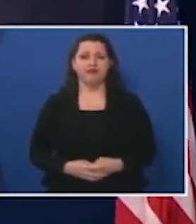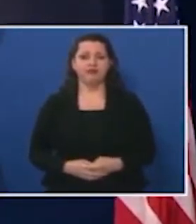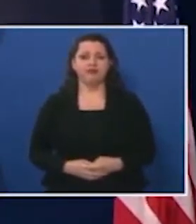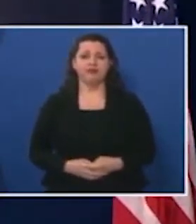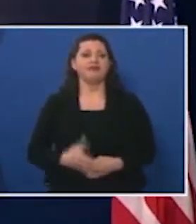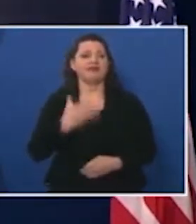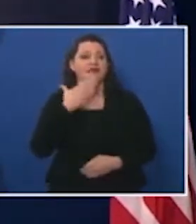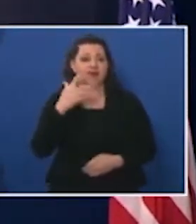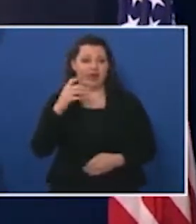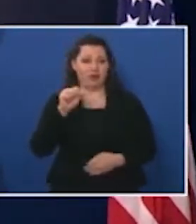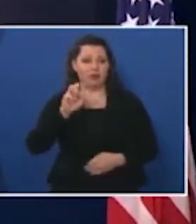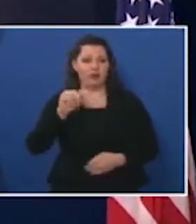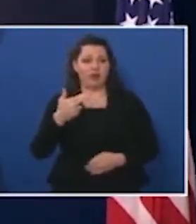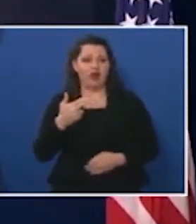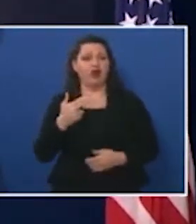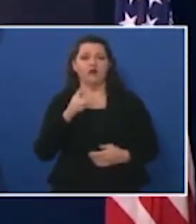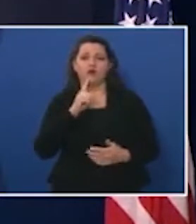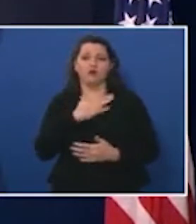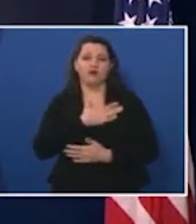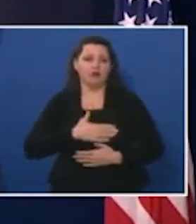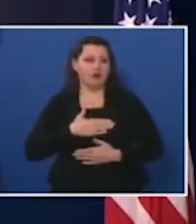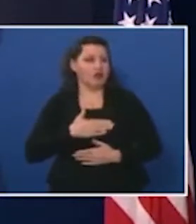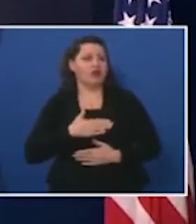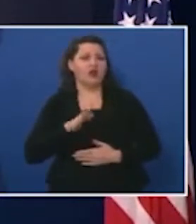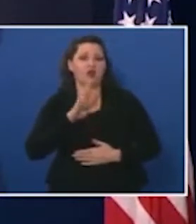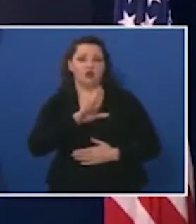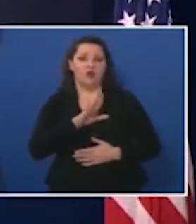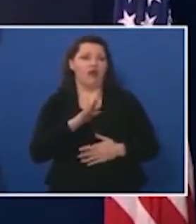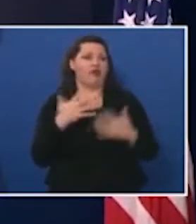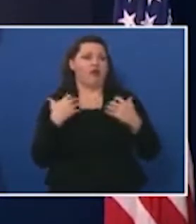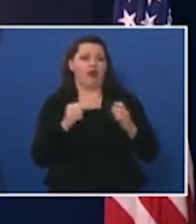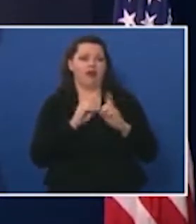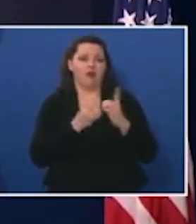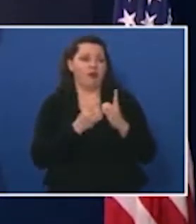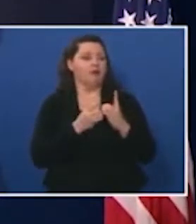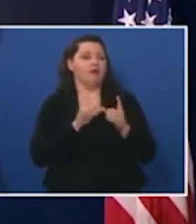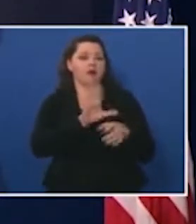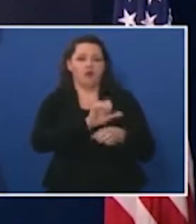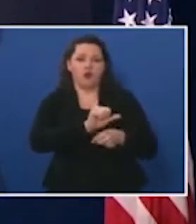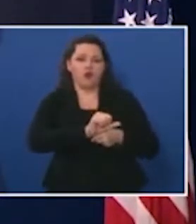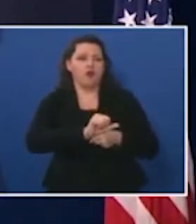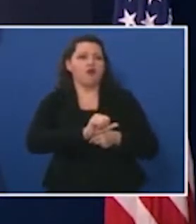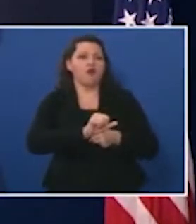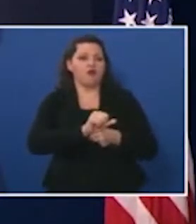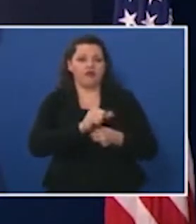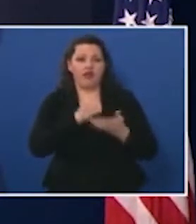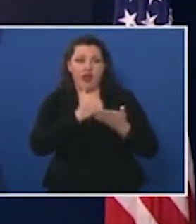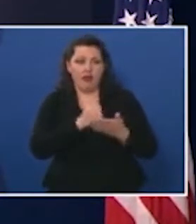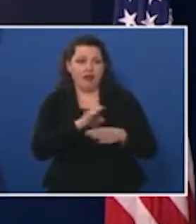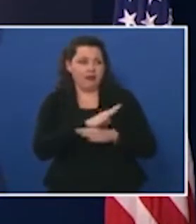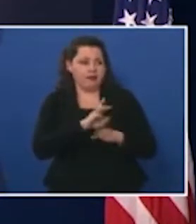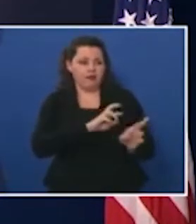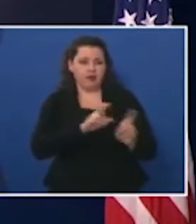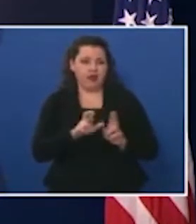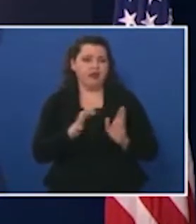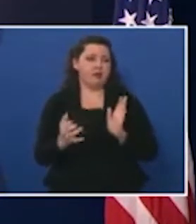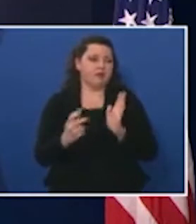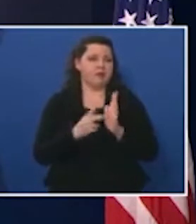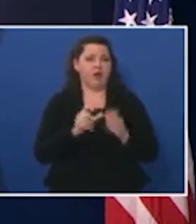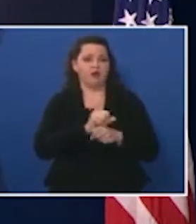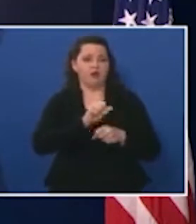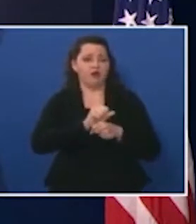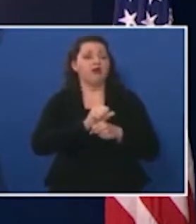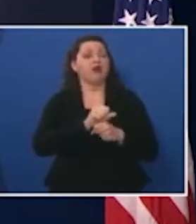thanks Sarah and I just so much appreciate the work that the Department of Public Health has done to help businesses prepare to come back and really give